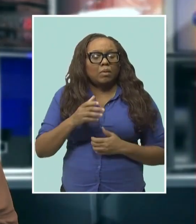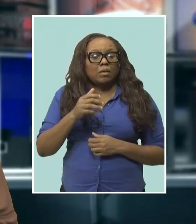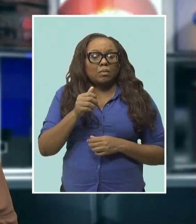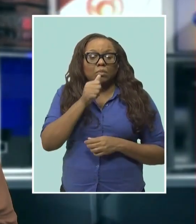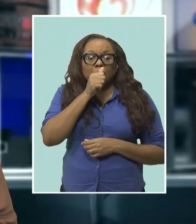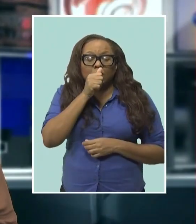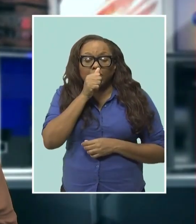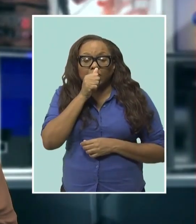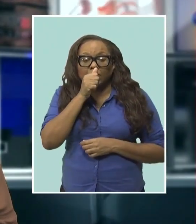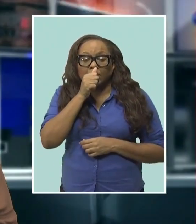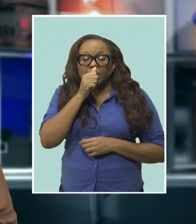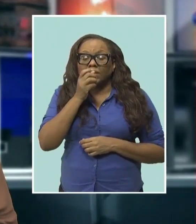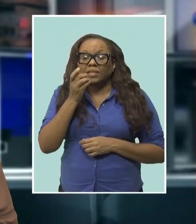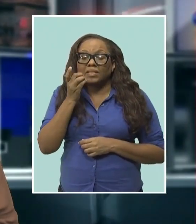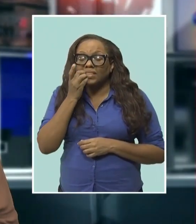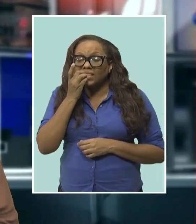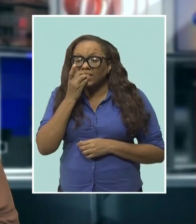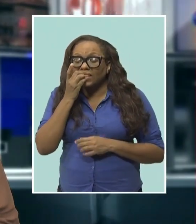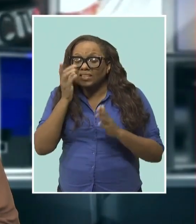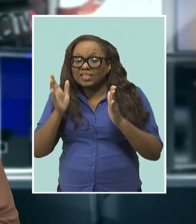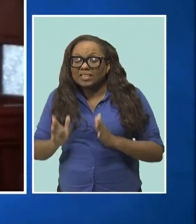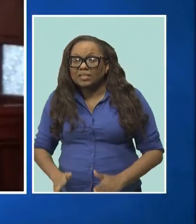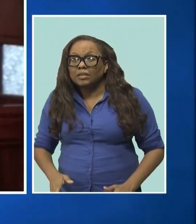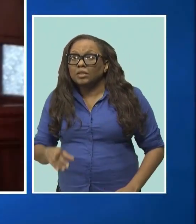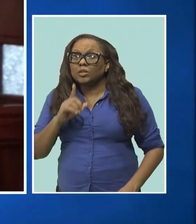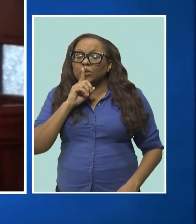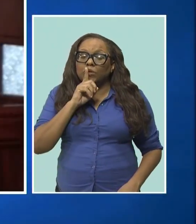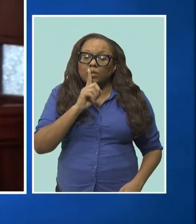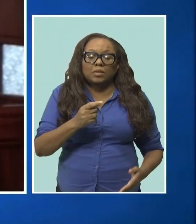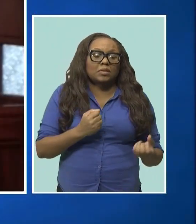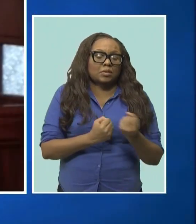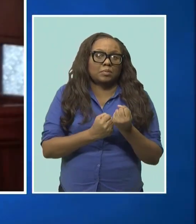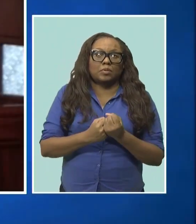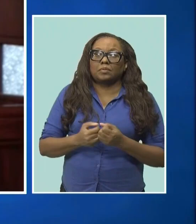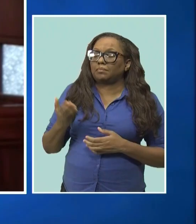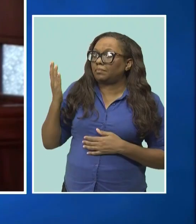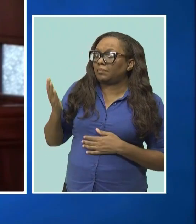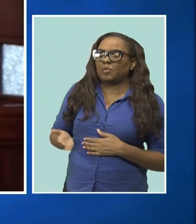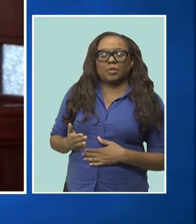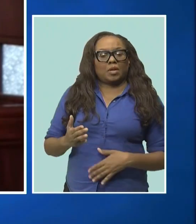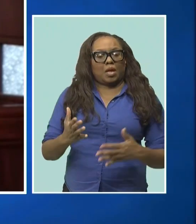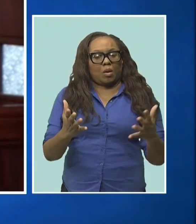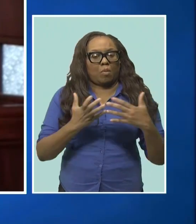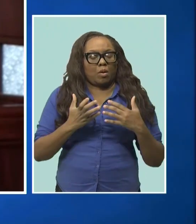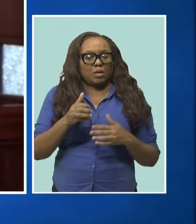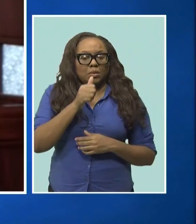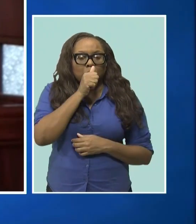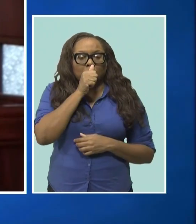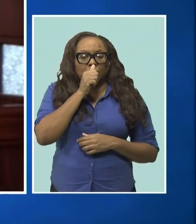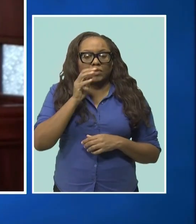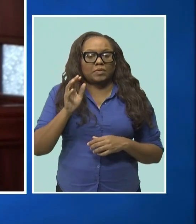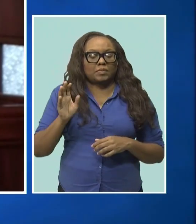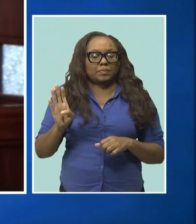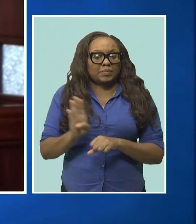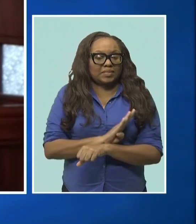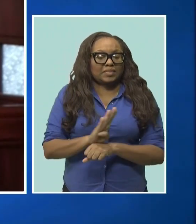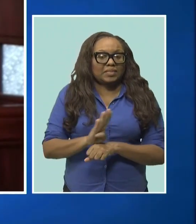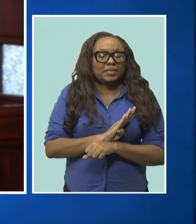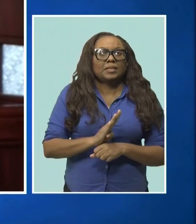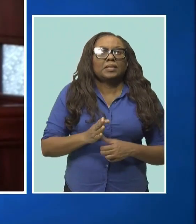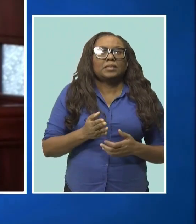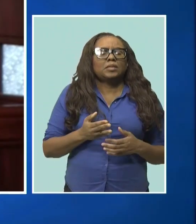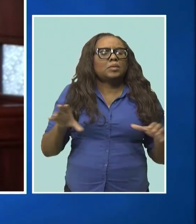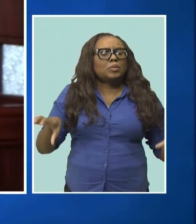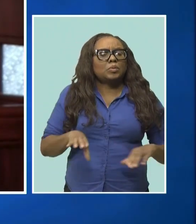and the private sector. I'm calling on the private sector to do a little more because,